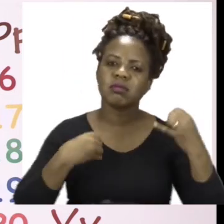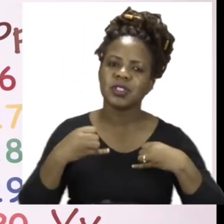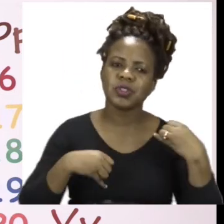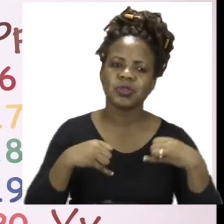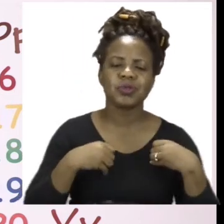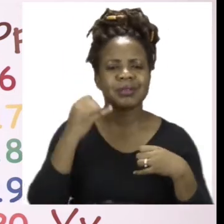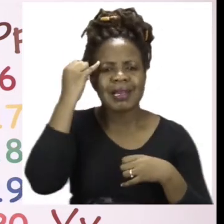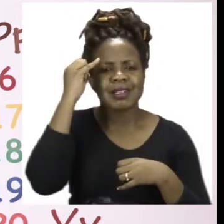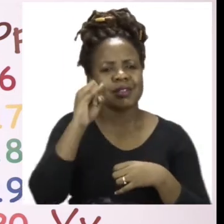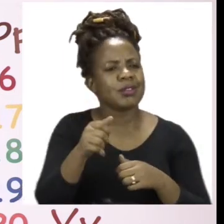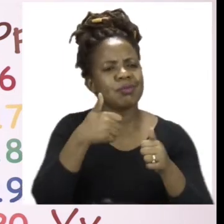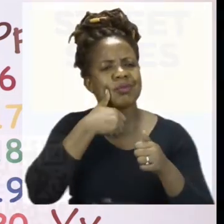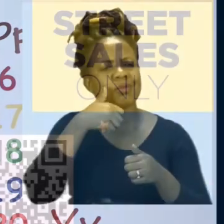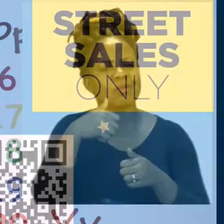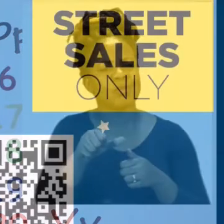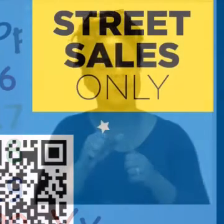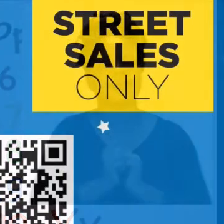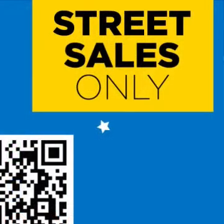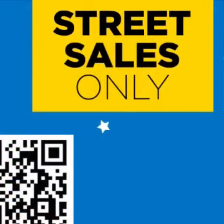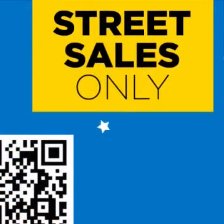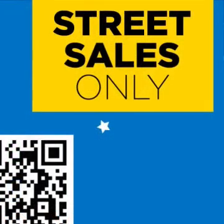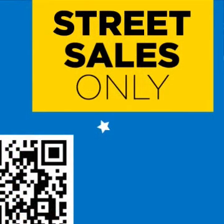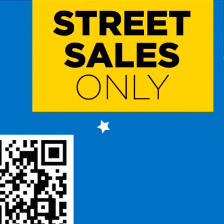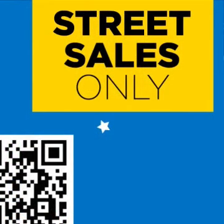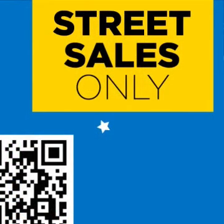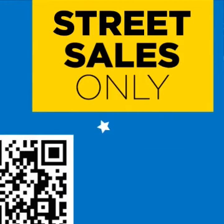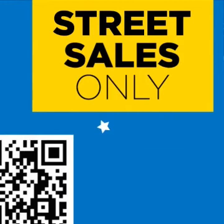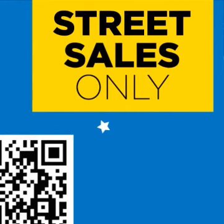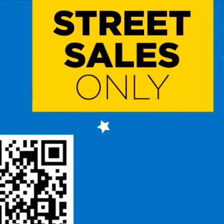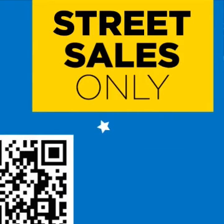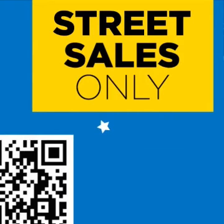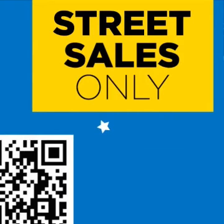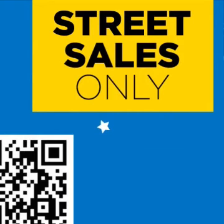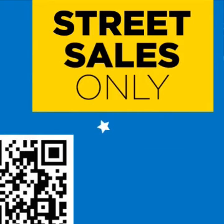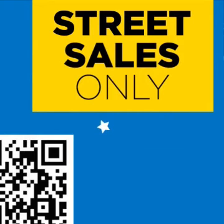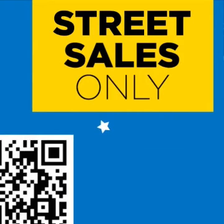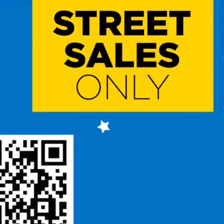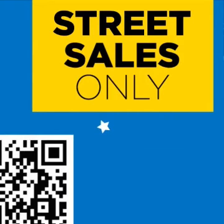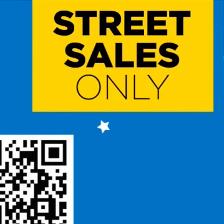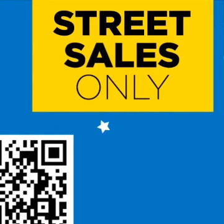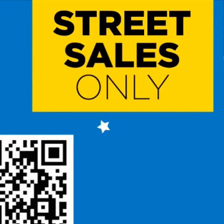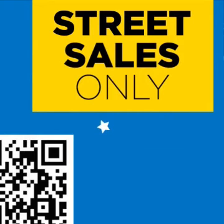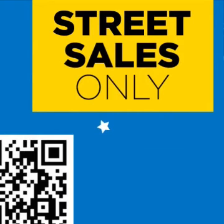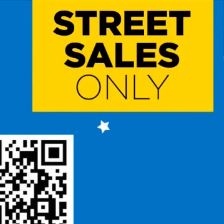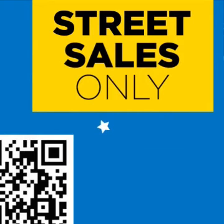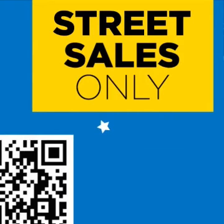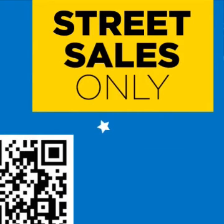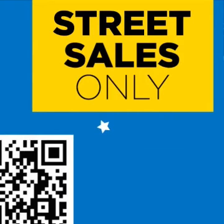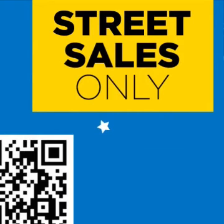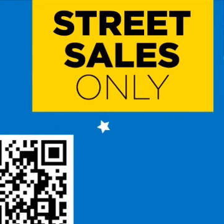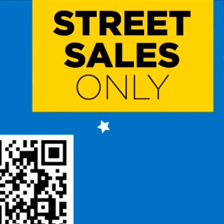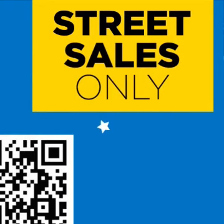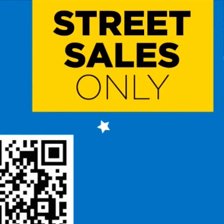see you soon after the advert break. Follow us on MyZone Facebook Active Kids to watch your daily lesson and other fun